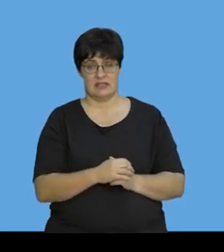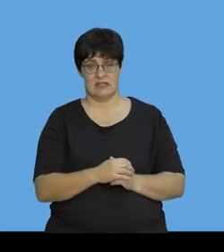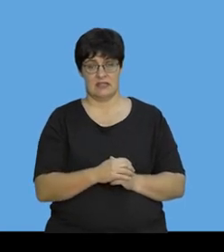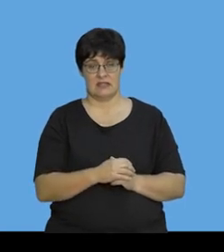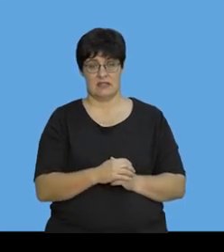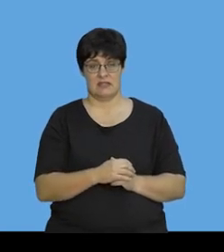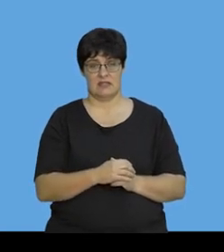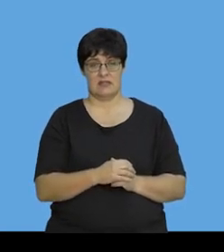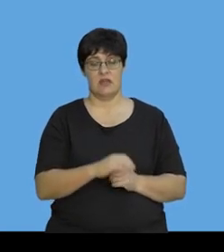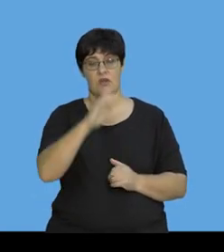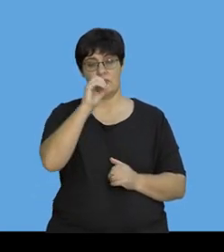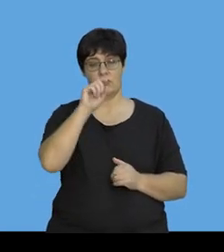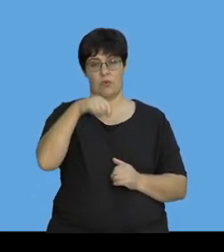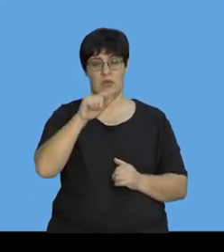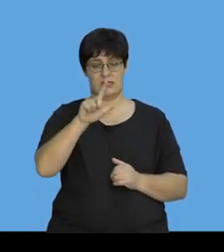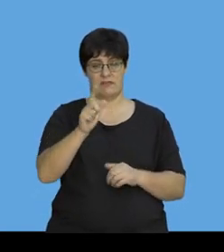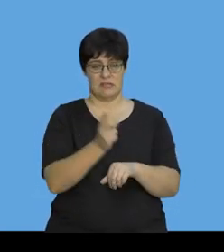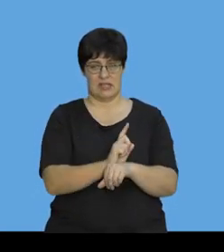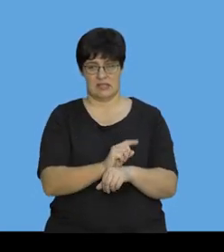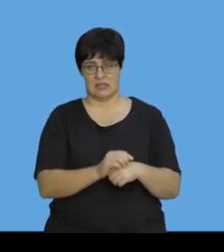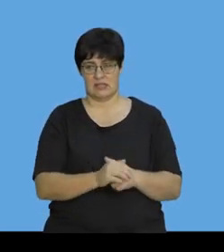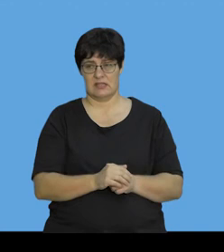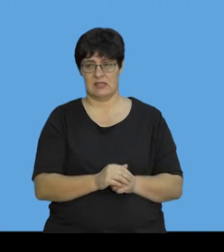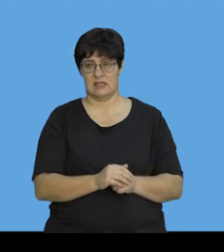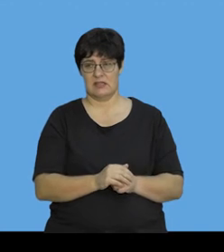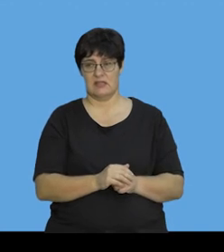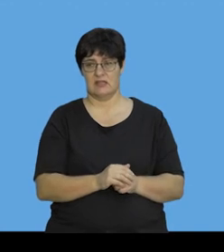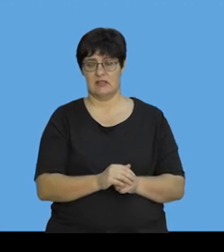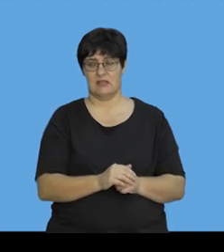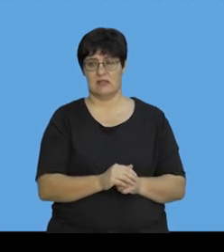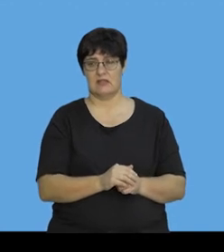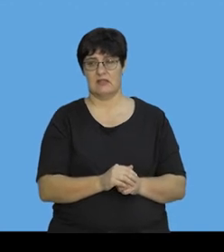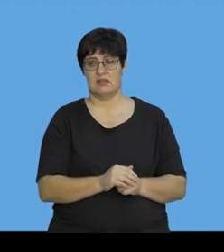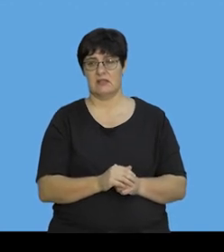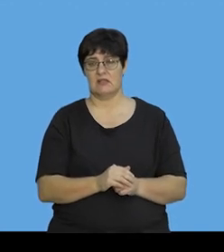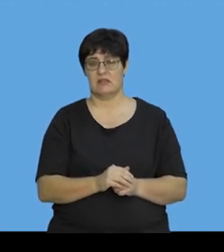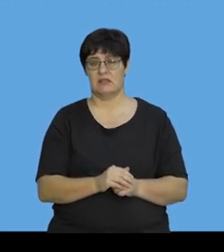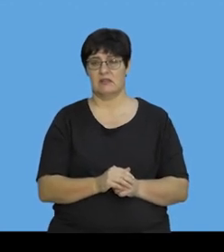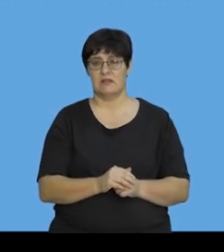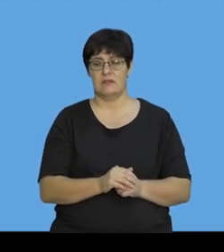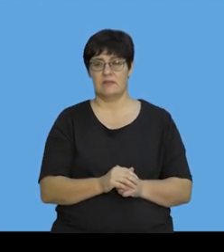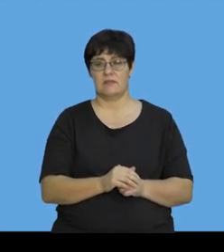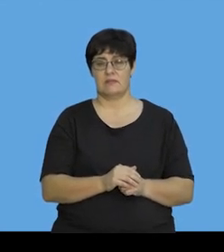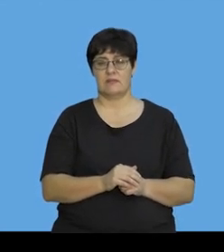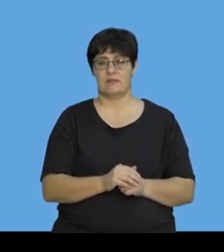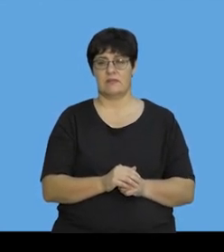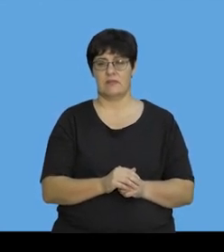0.7 seconds, definitely need to use our calculators.